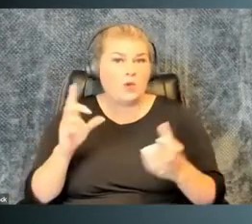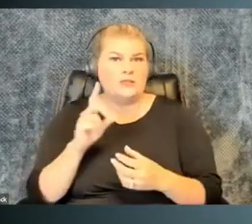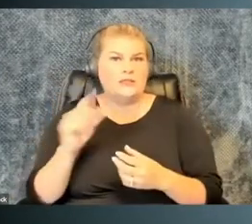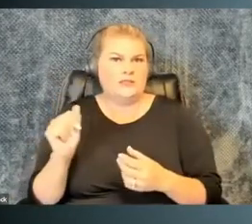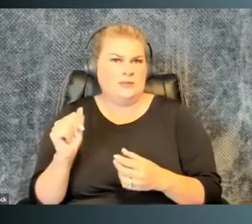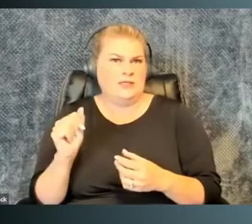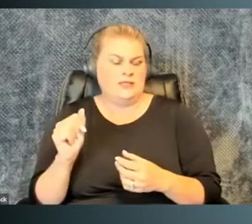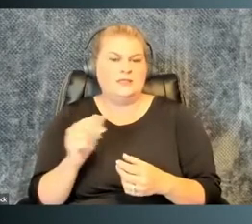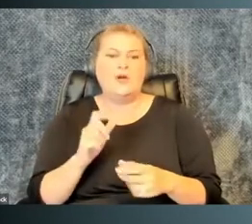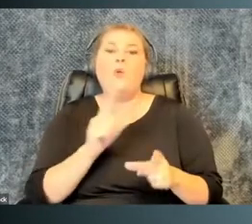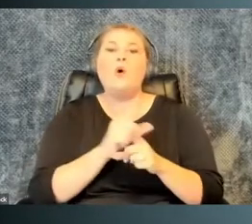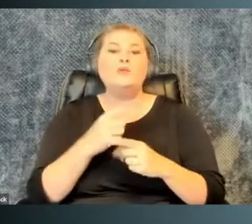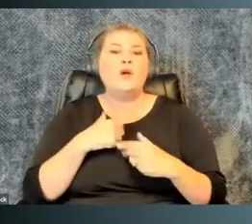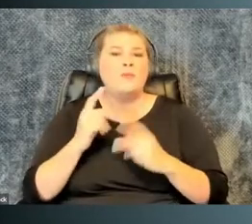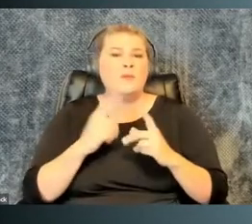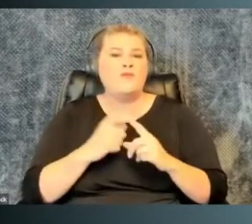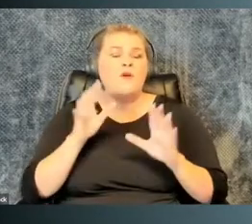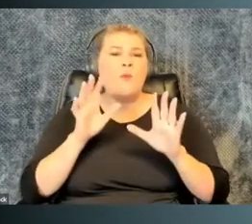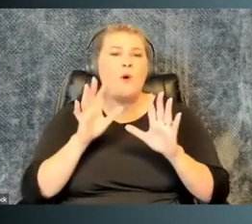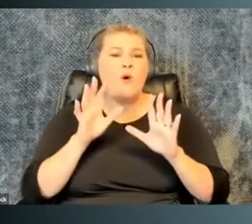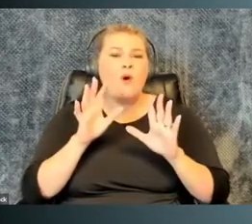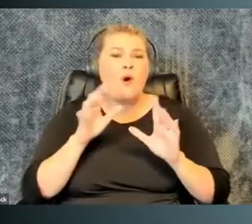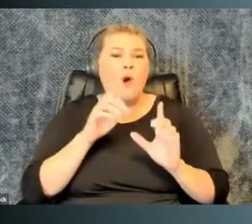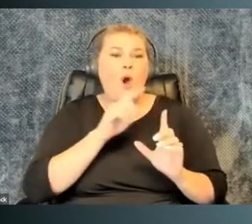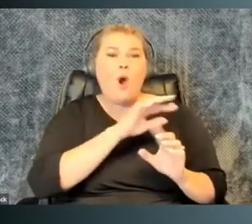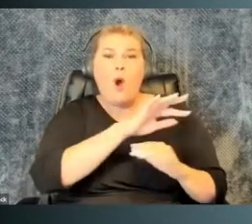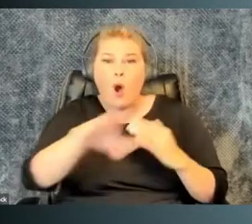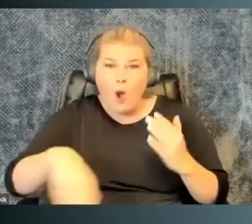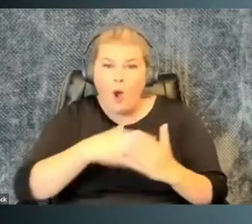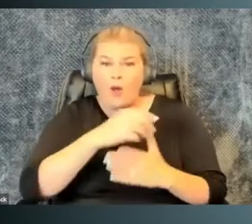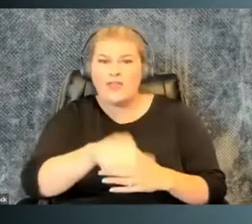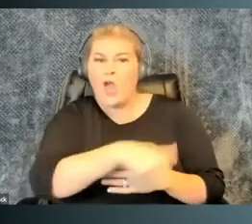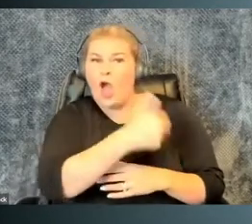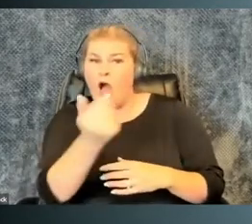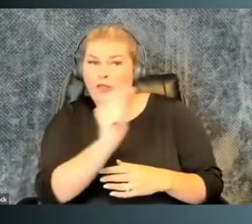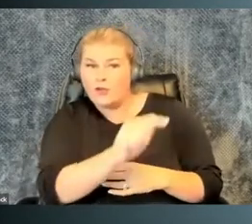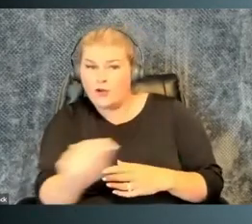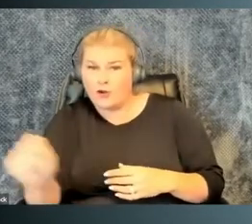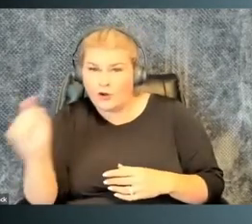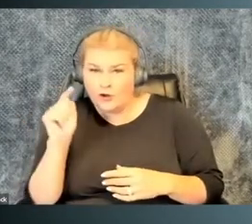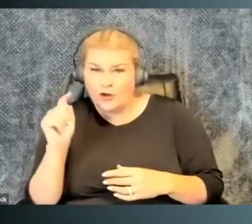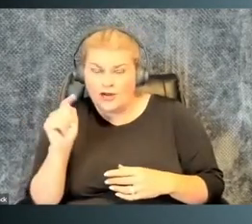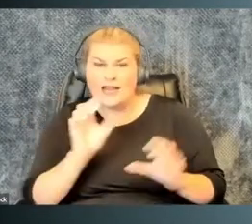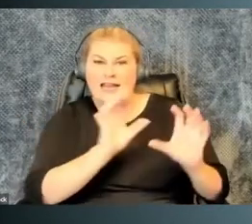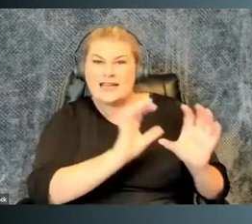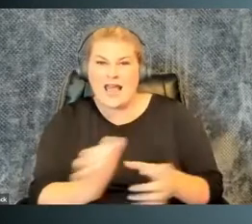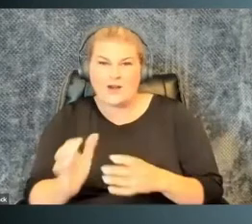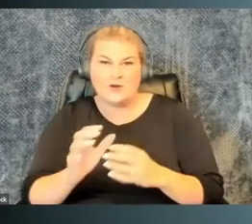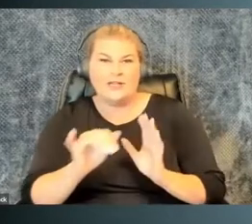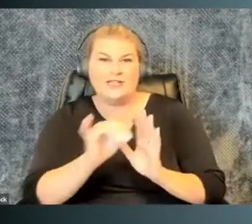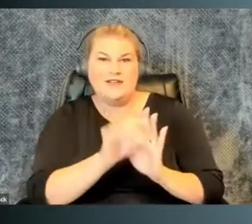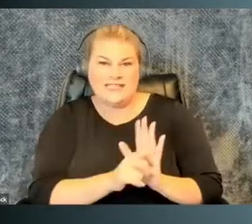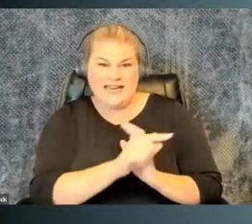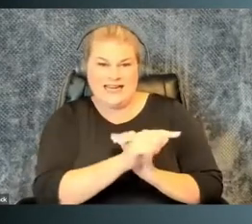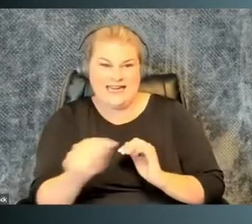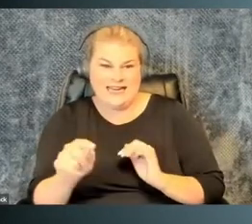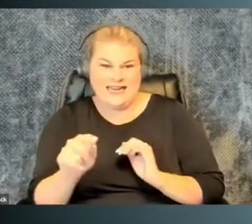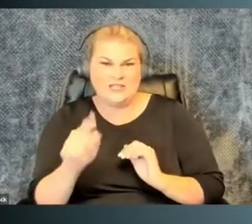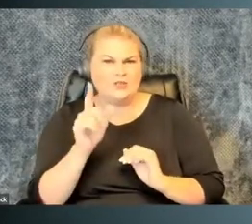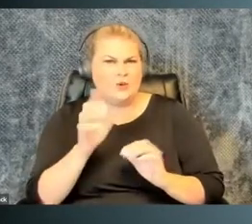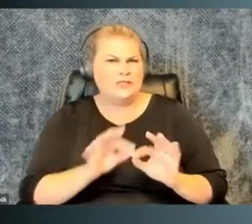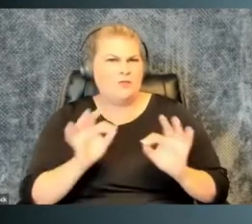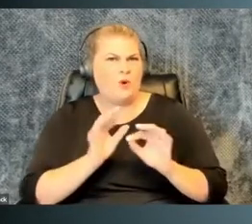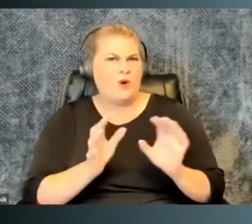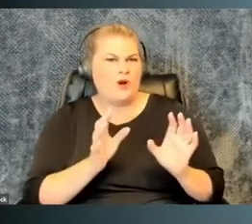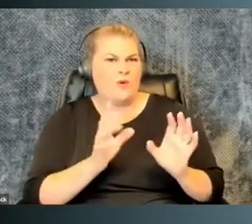who are disabled are multiply disabled. We also have people from every other category of identity you can think of. So